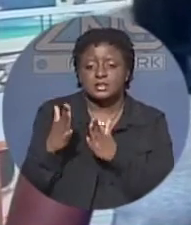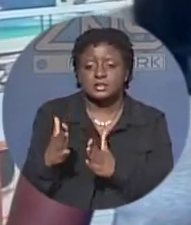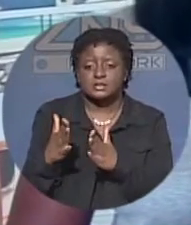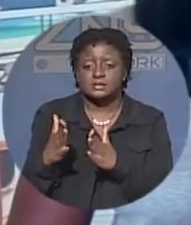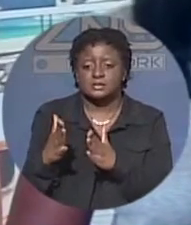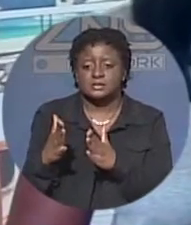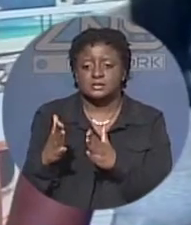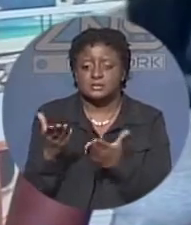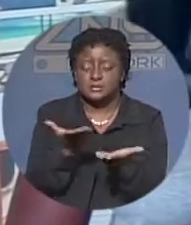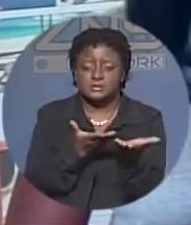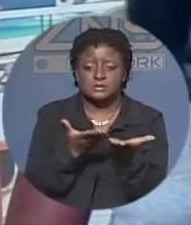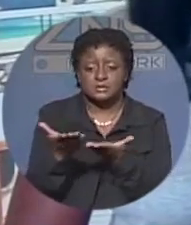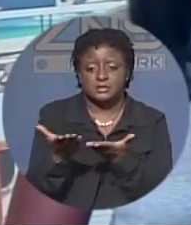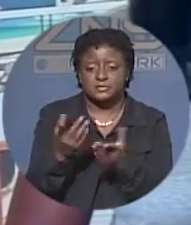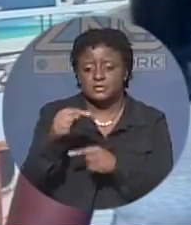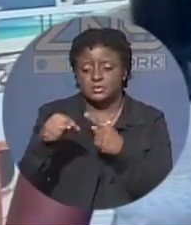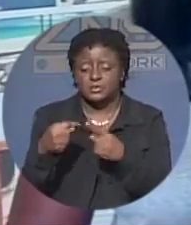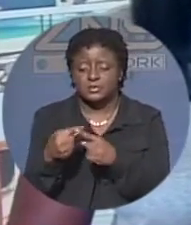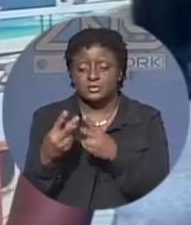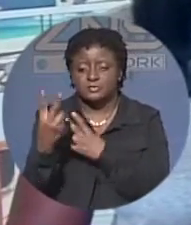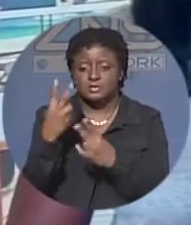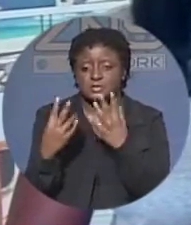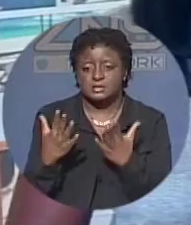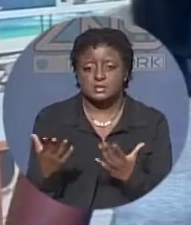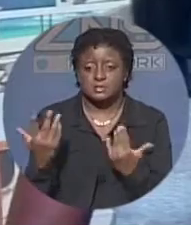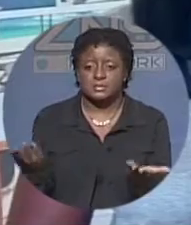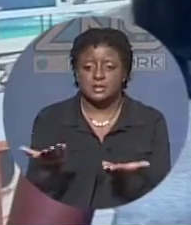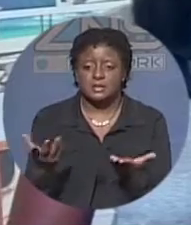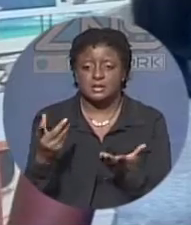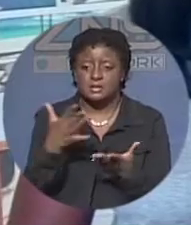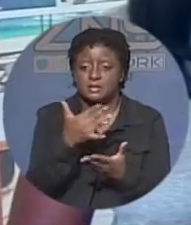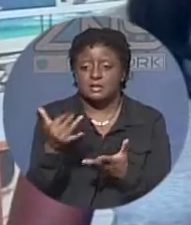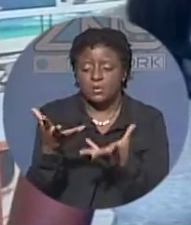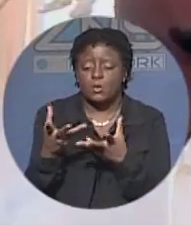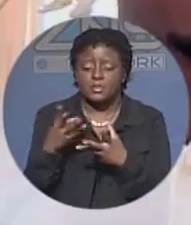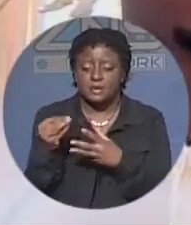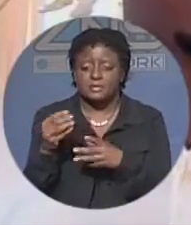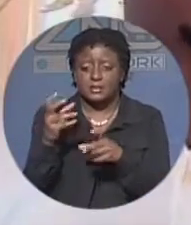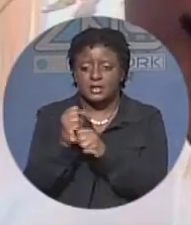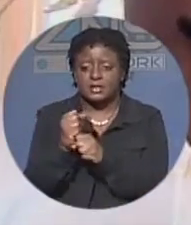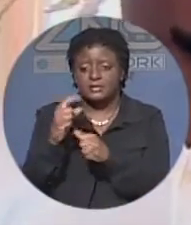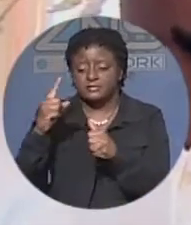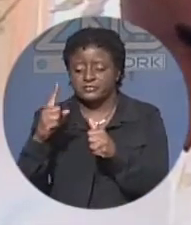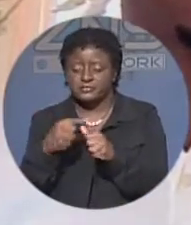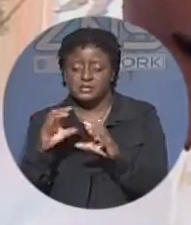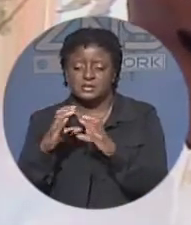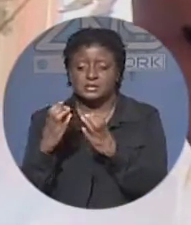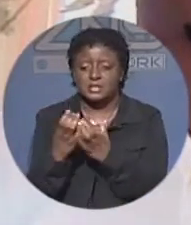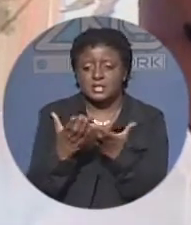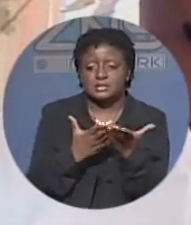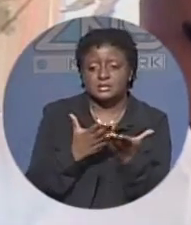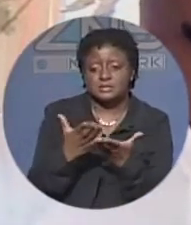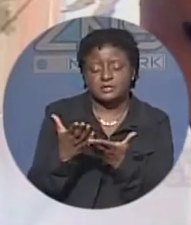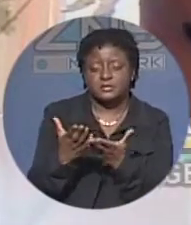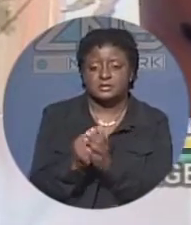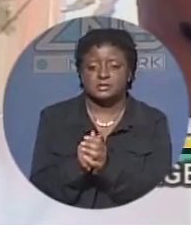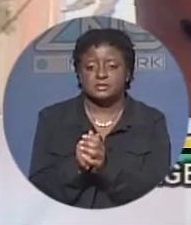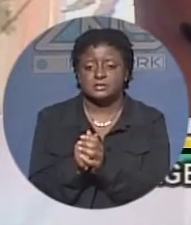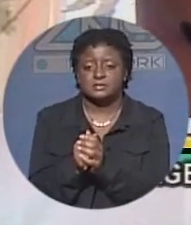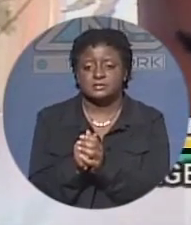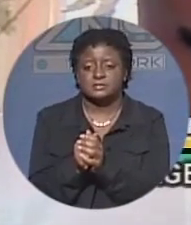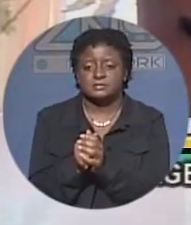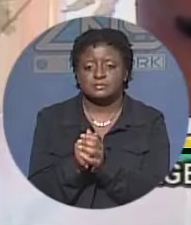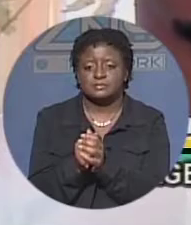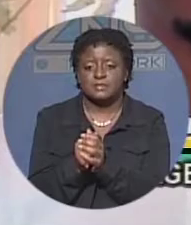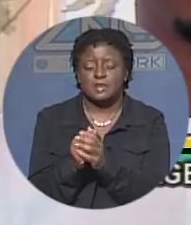visitors come here they want them to receive first class service across the board our training is brand centered so for those of you